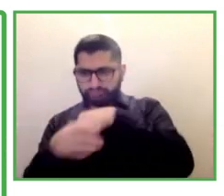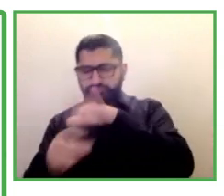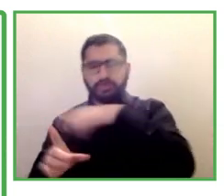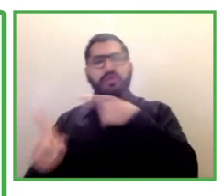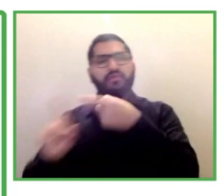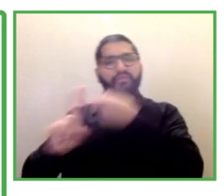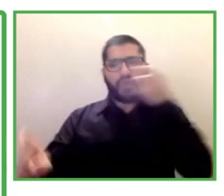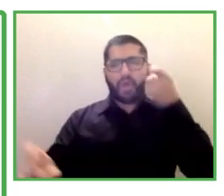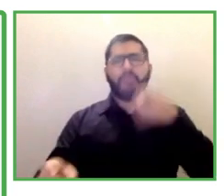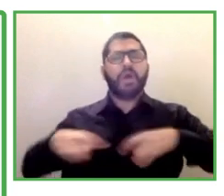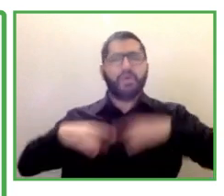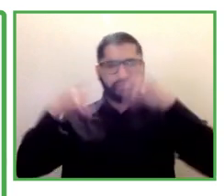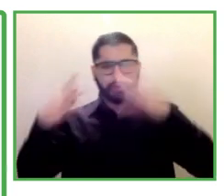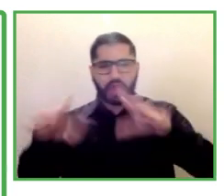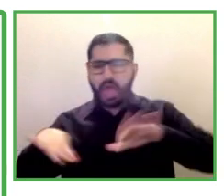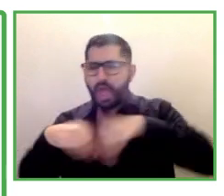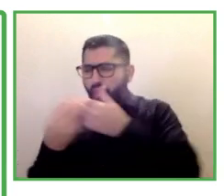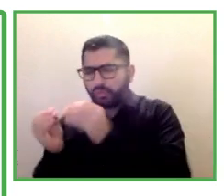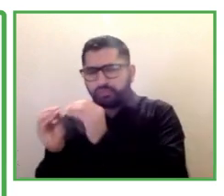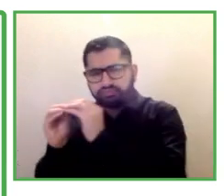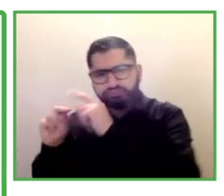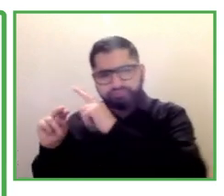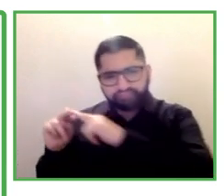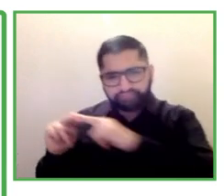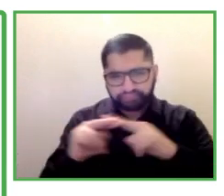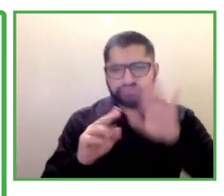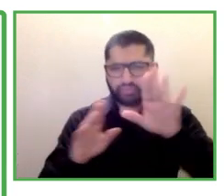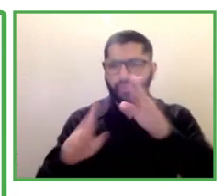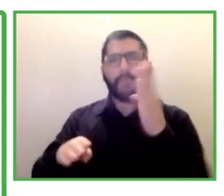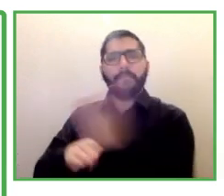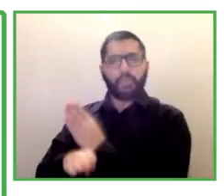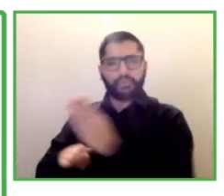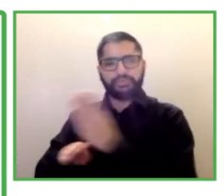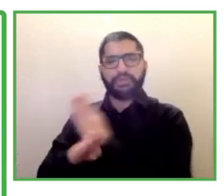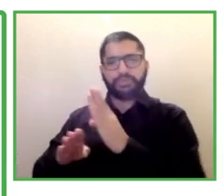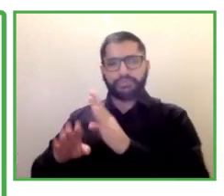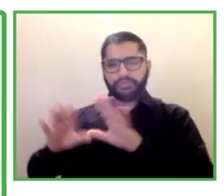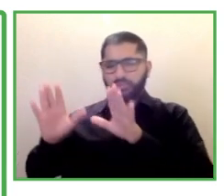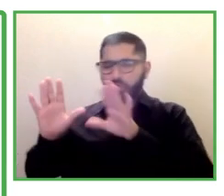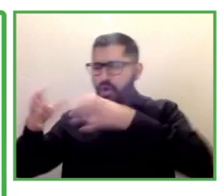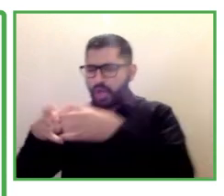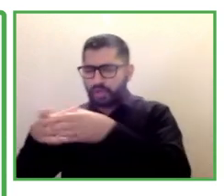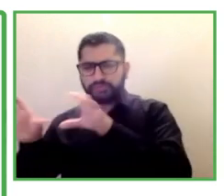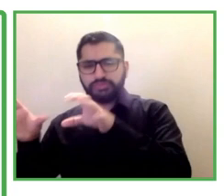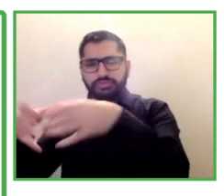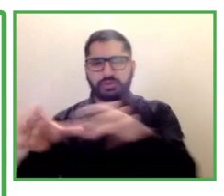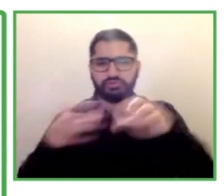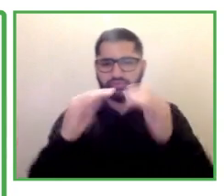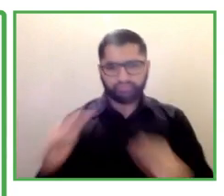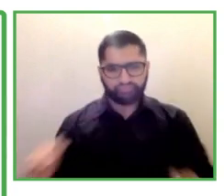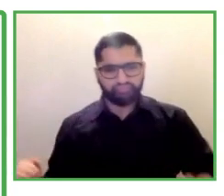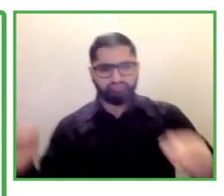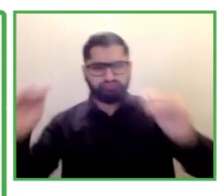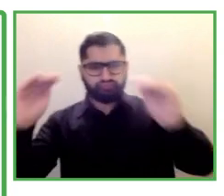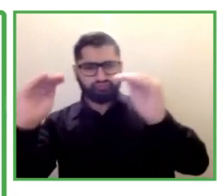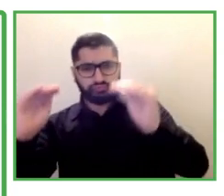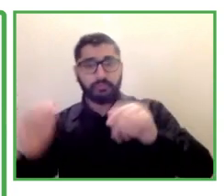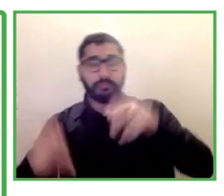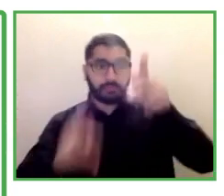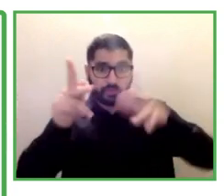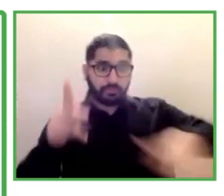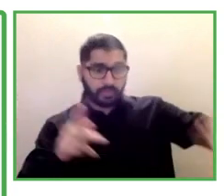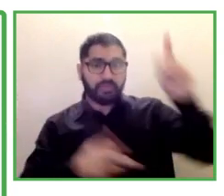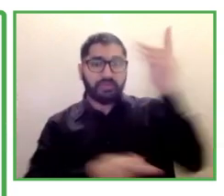welcome people with disability as both employees and customers and we support these organizations in our network in a range of different ways